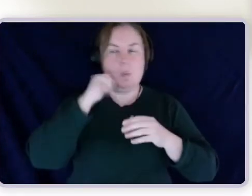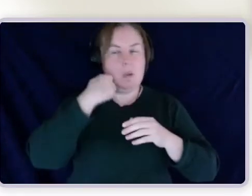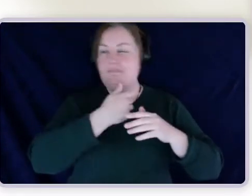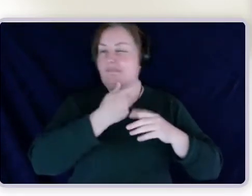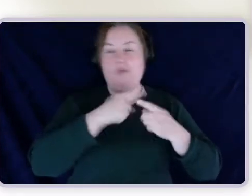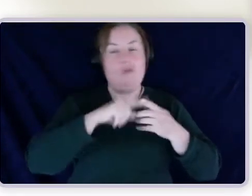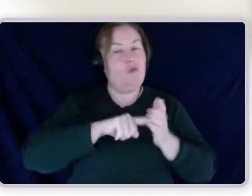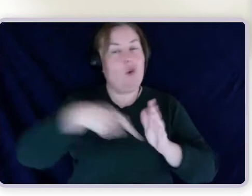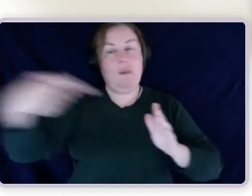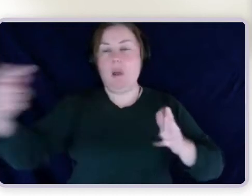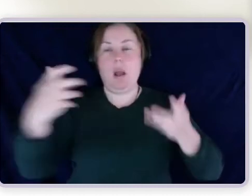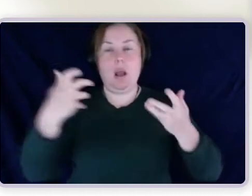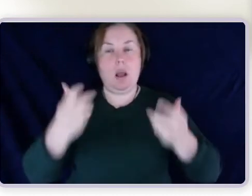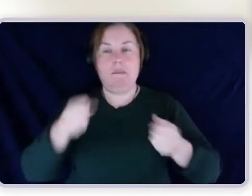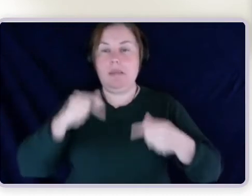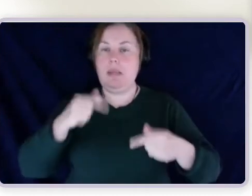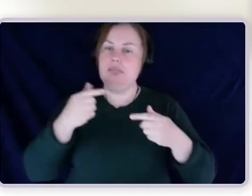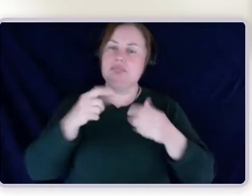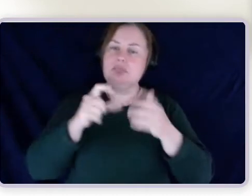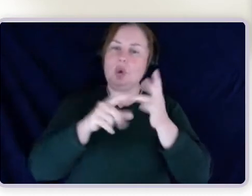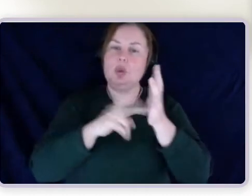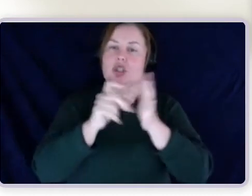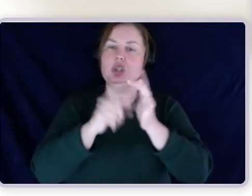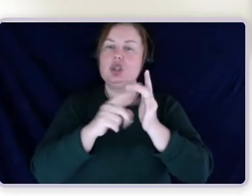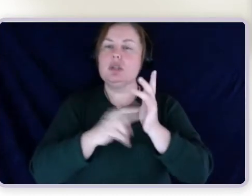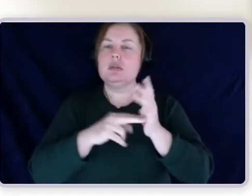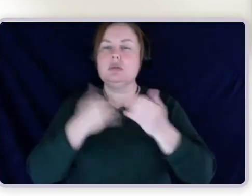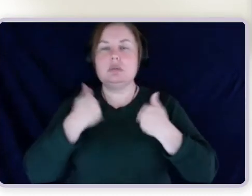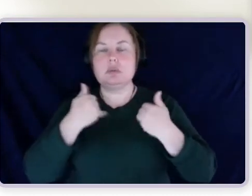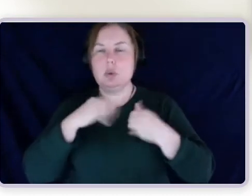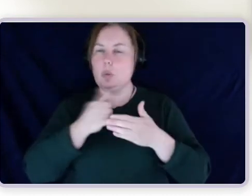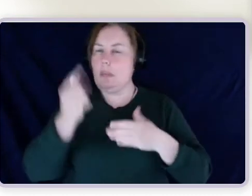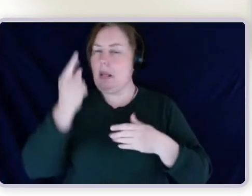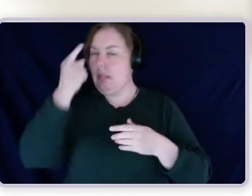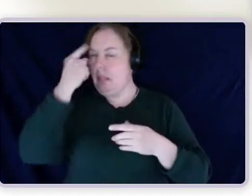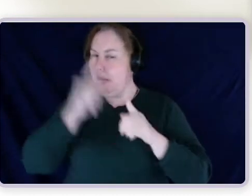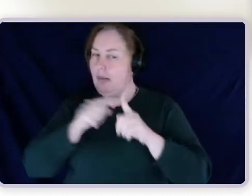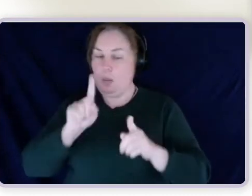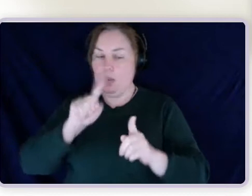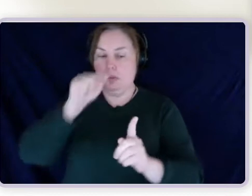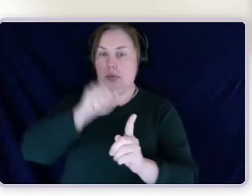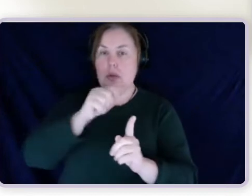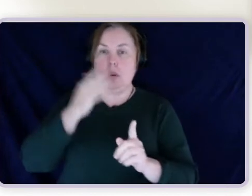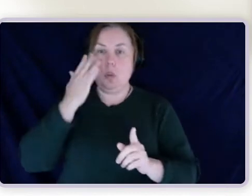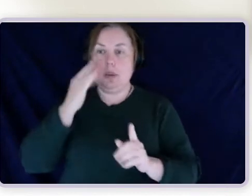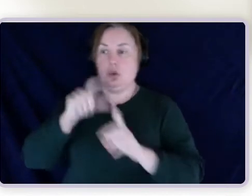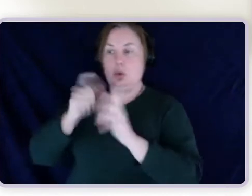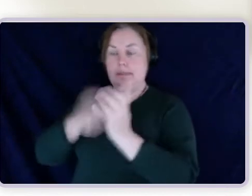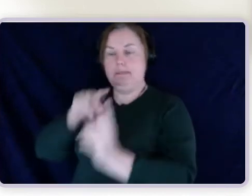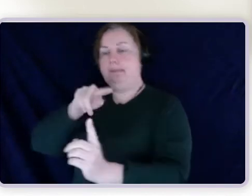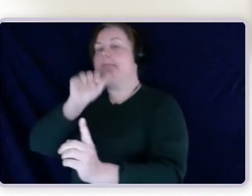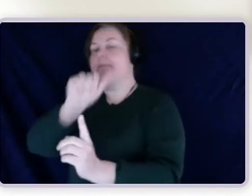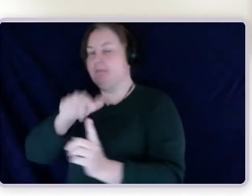condition as we would normally think of it. A permanent condition is a condition that has been fully diagnosed, fully treated